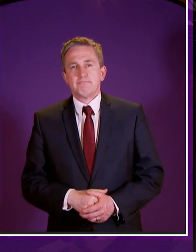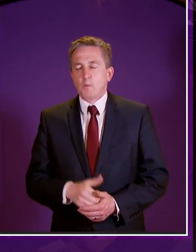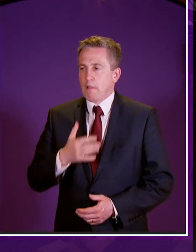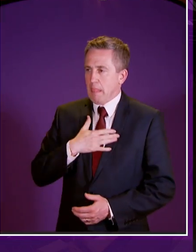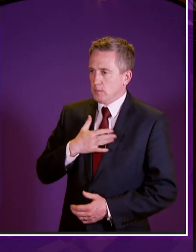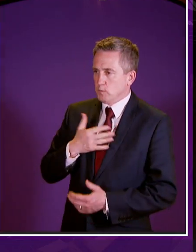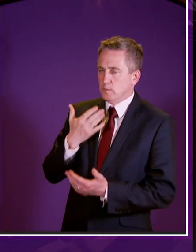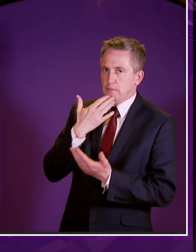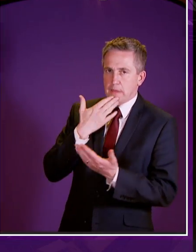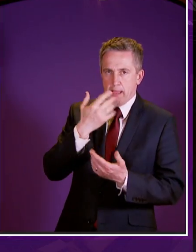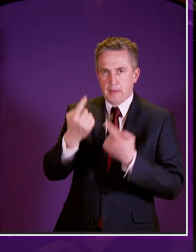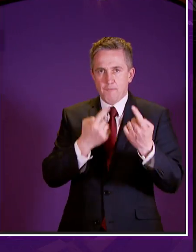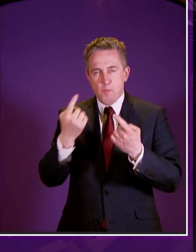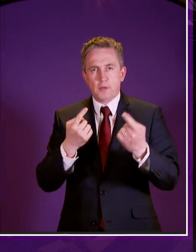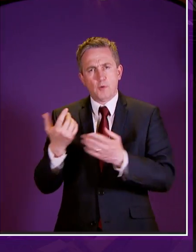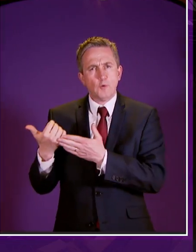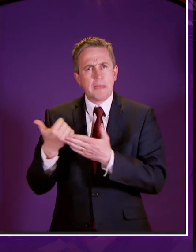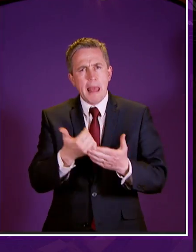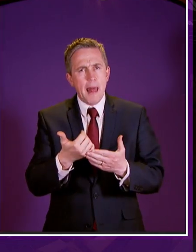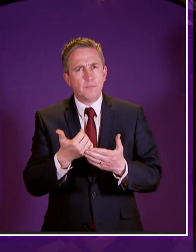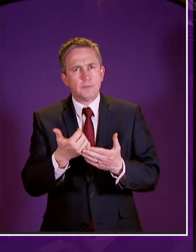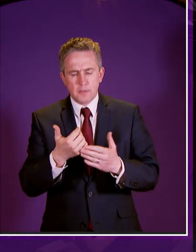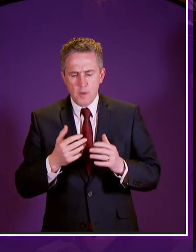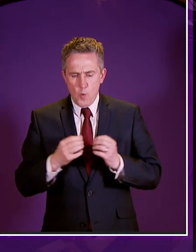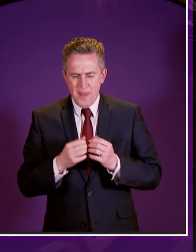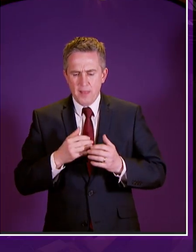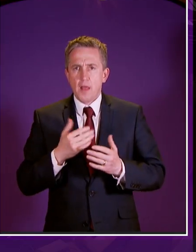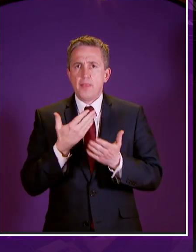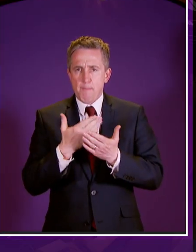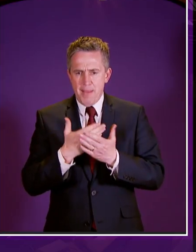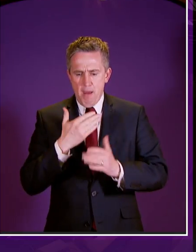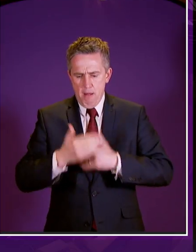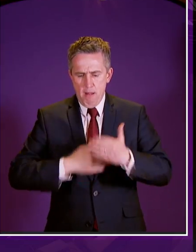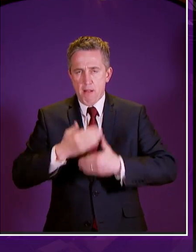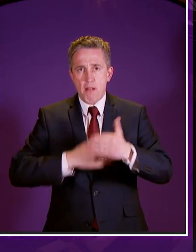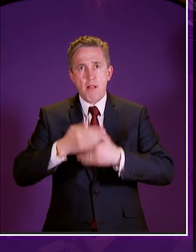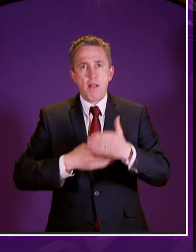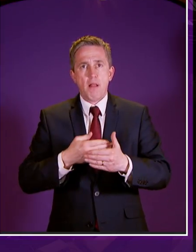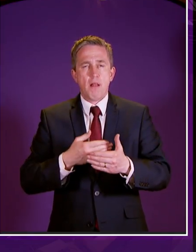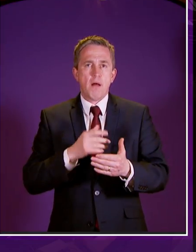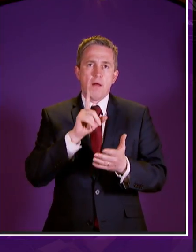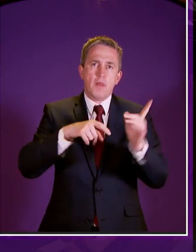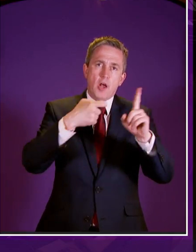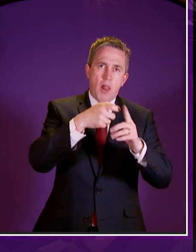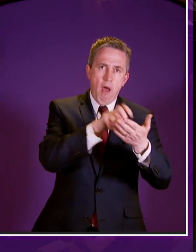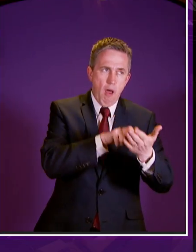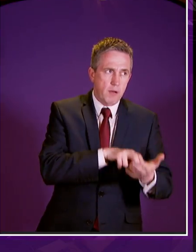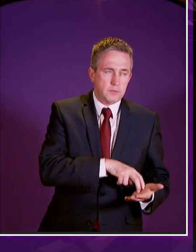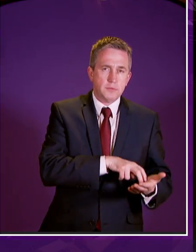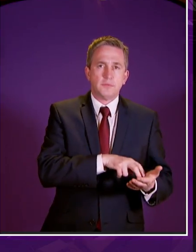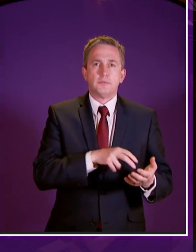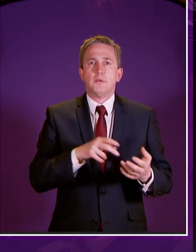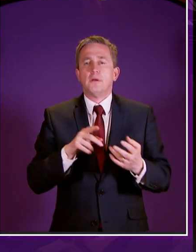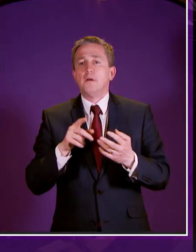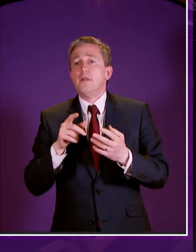thanking uh the many people who have helped us get to where we are today to uh the clerks of the committee to